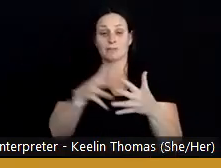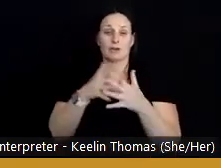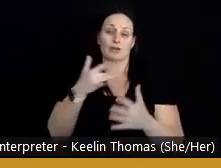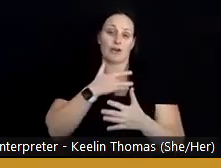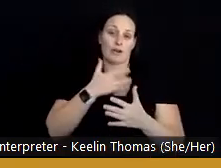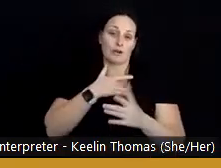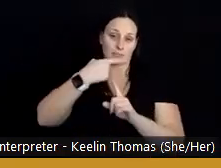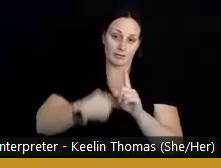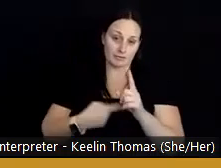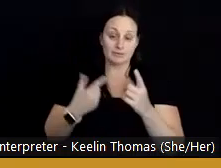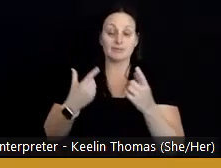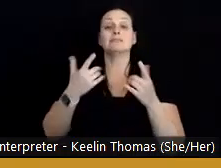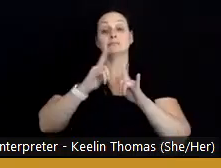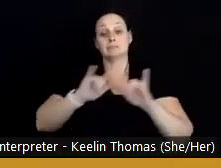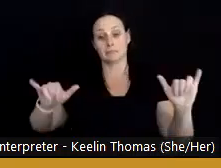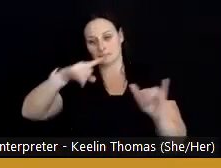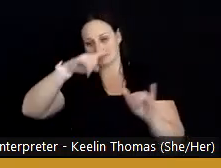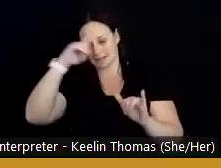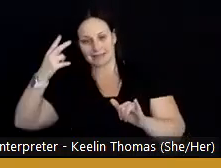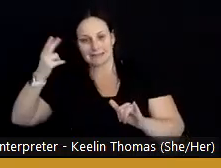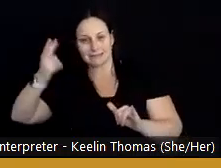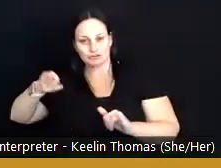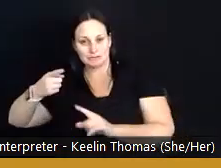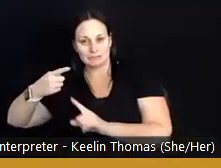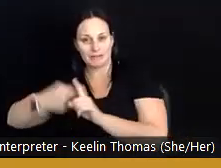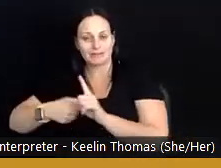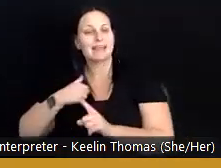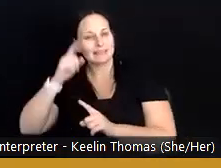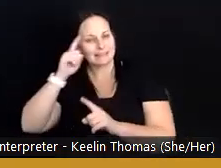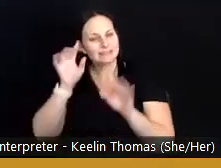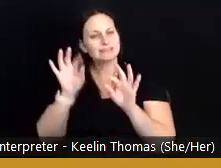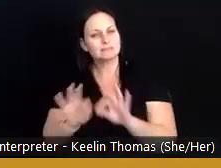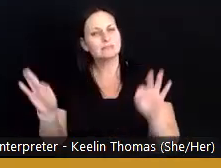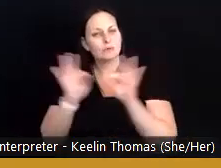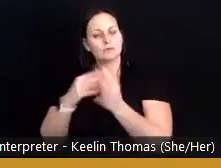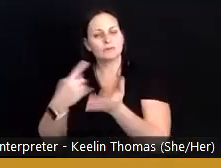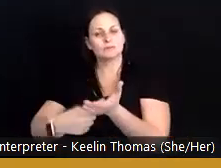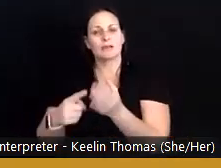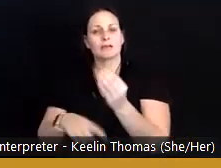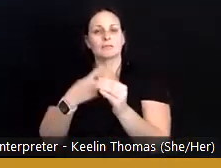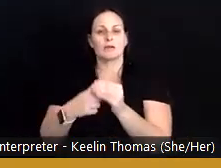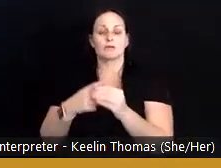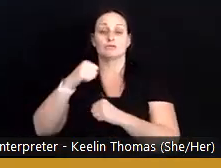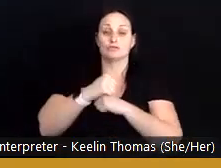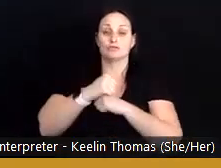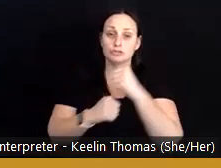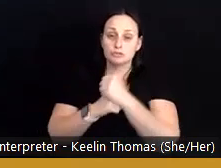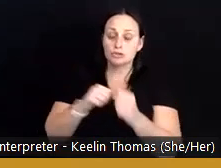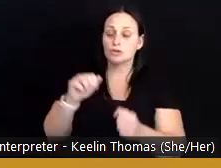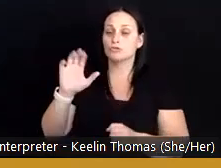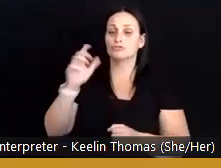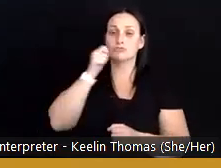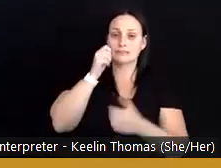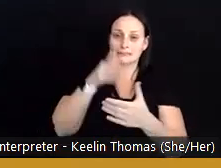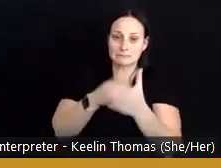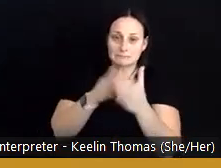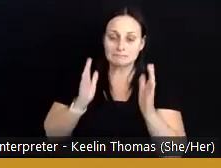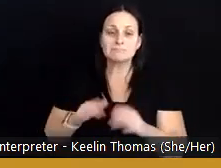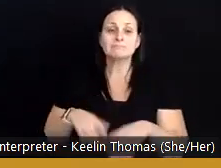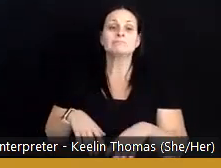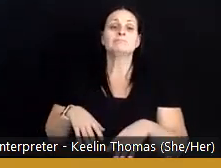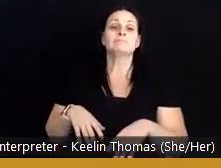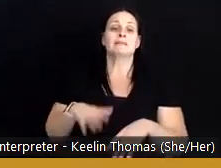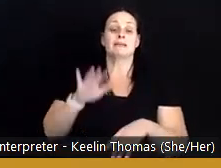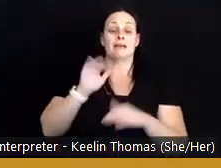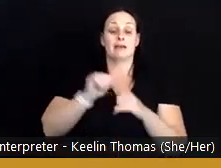we're in Black History Month. And I think it's well worth talking a little bit about structural racism and how that